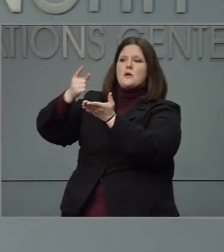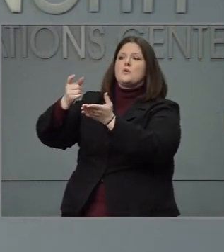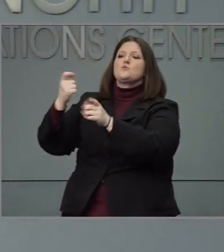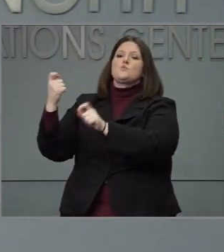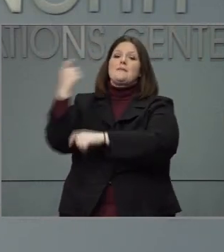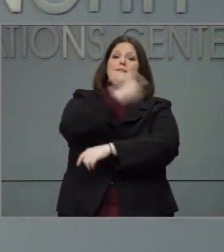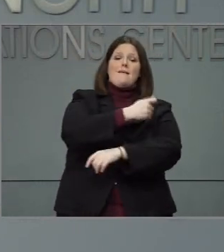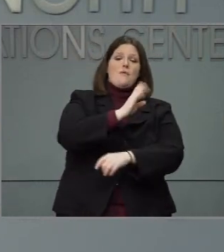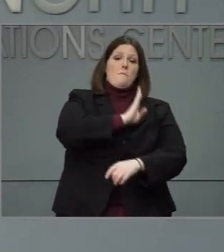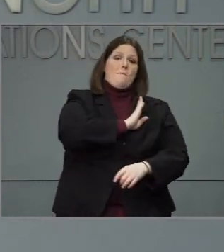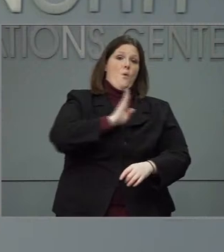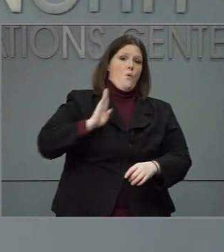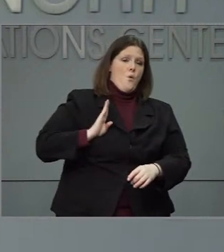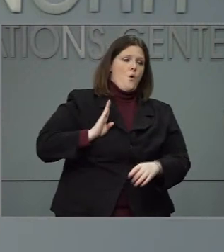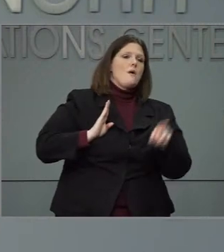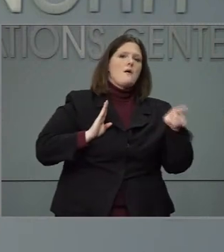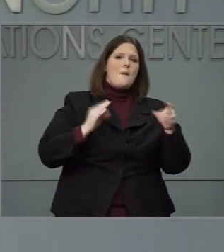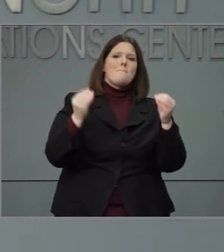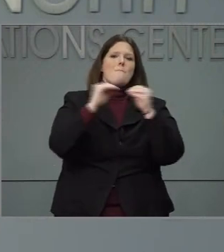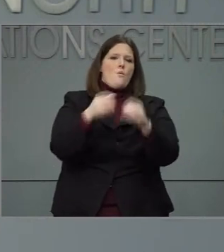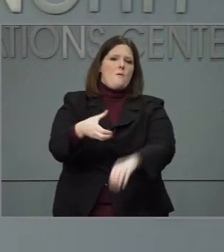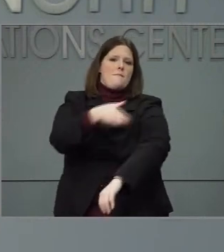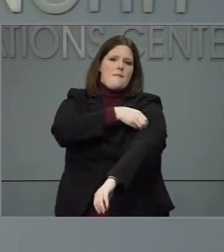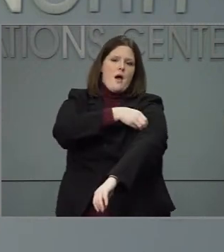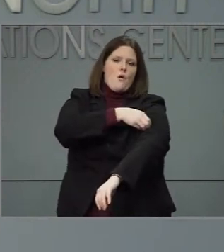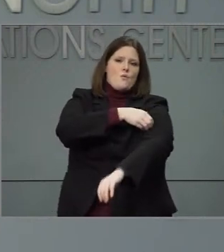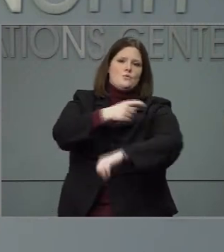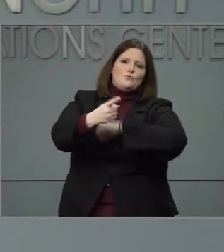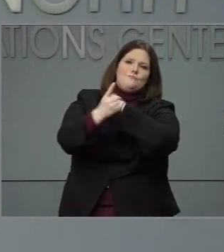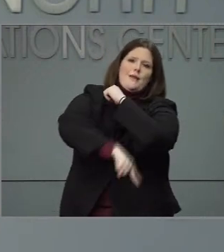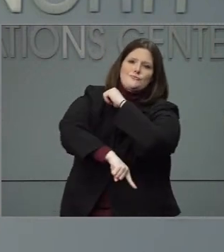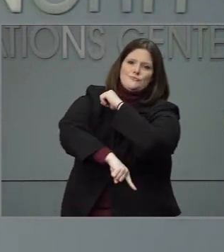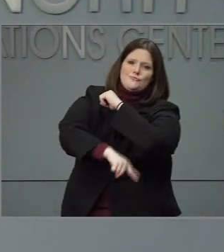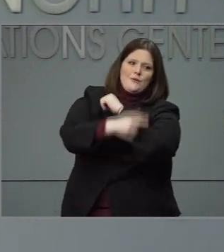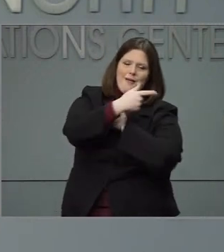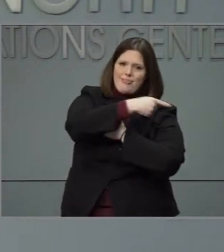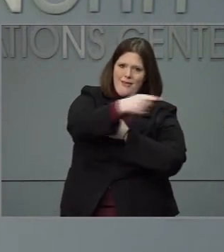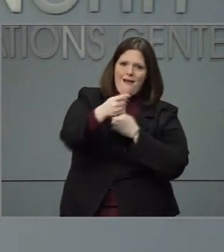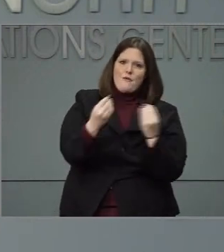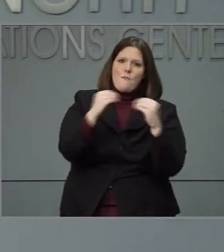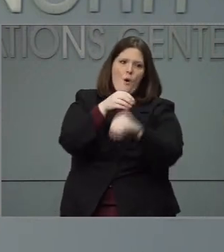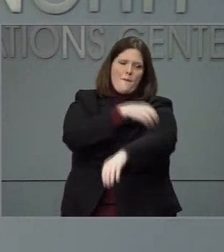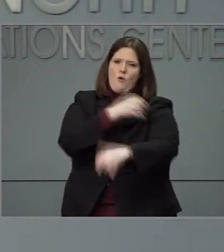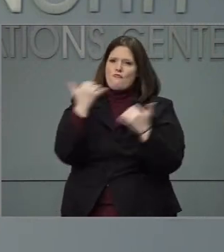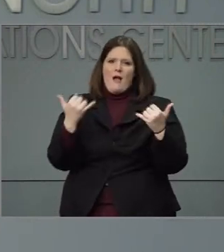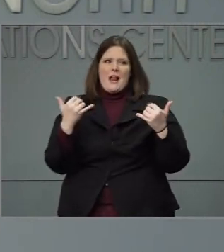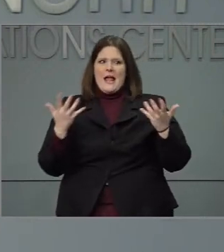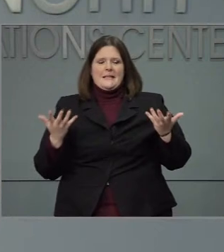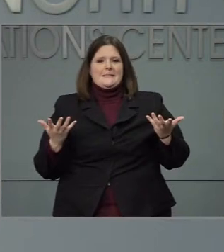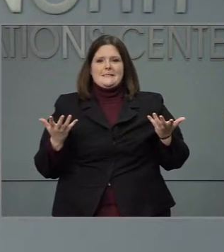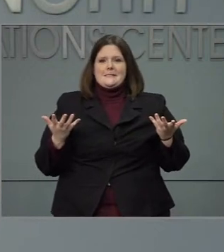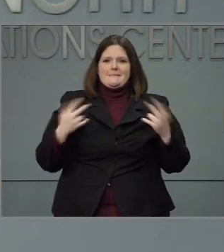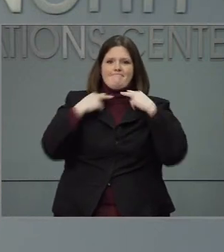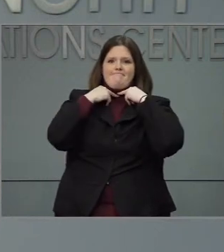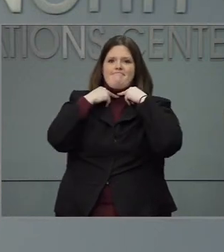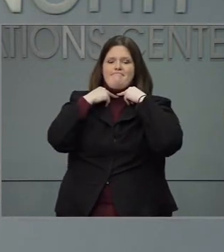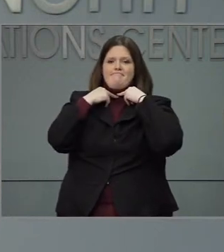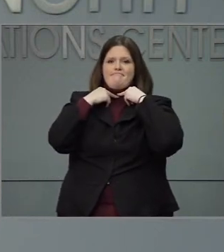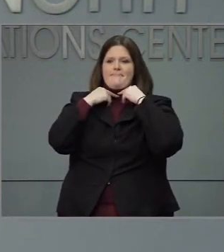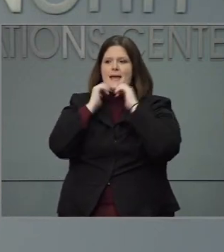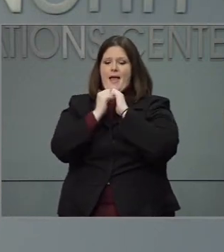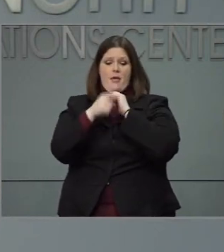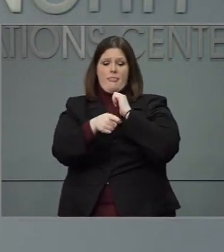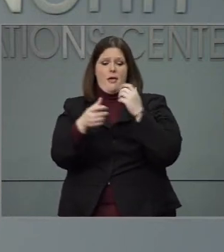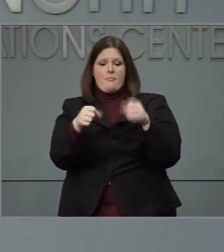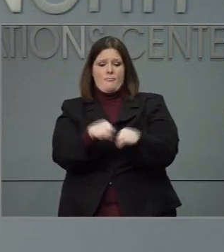authority to enforce these rules. We're going to wait to get the information back from the